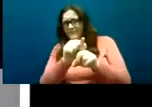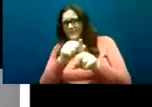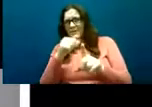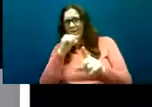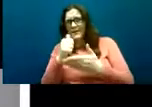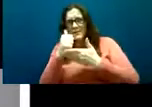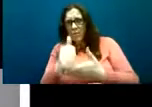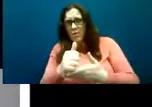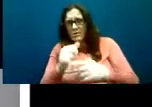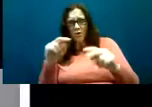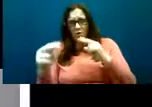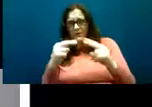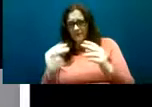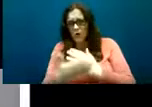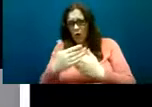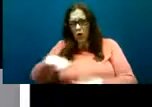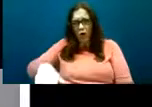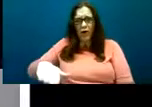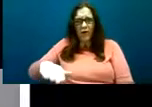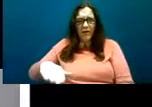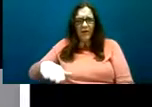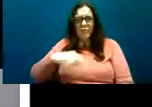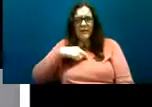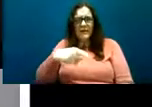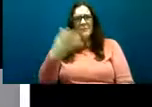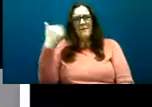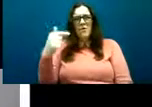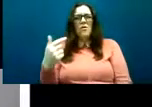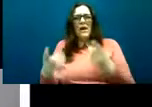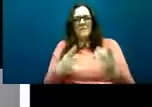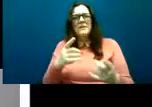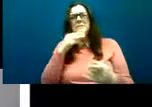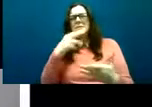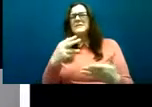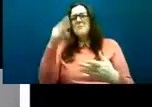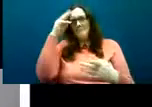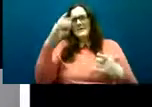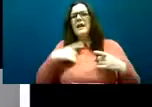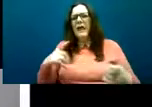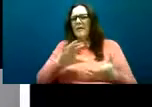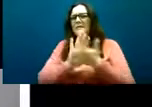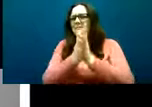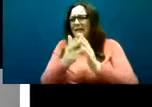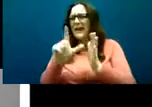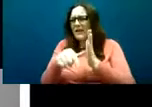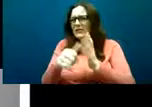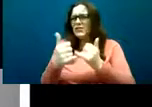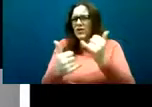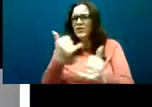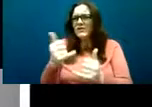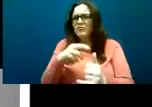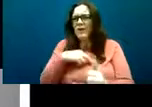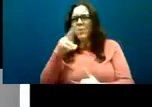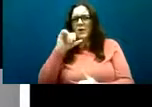this actually compromised their mental health in later years and in the case of these three people led to addiction issues